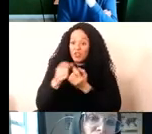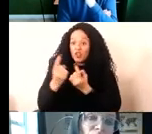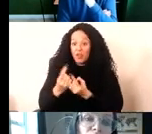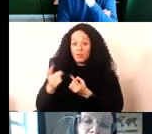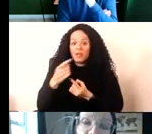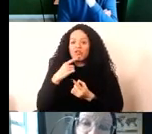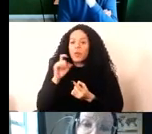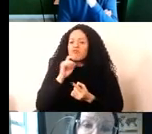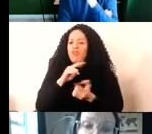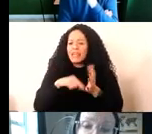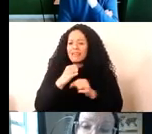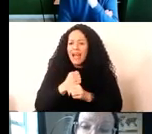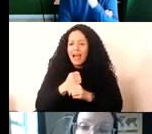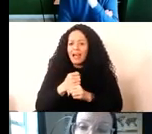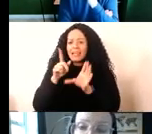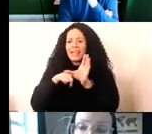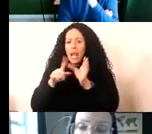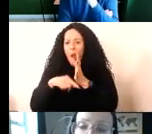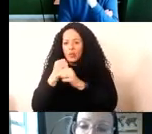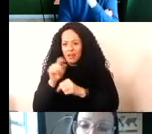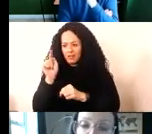those boxes and the yellow tag in the other one.